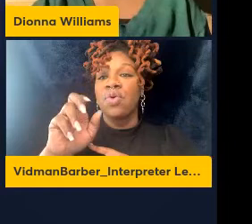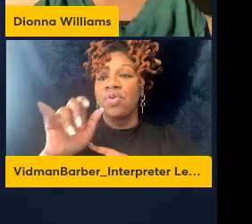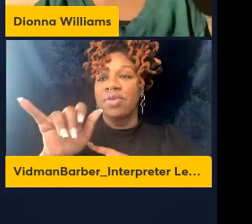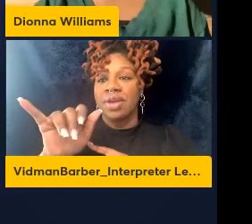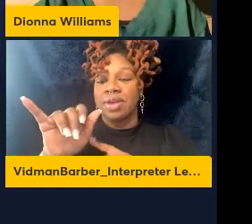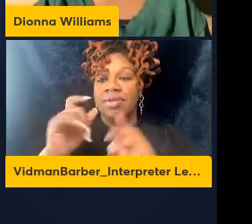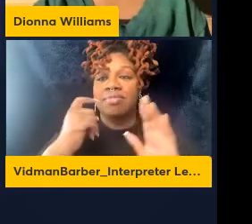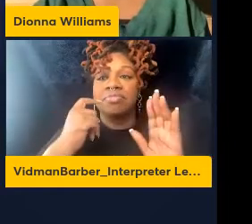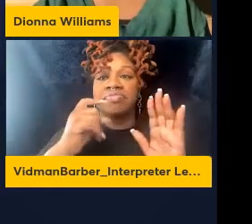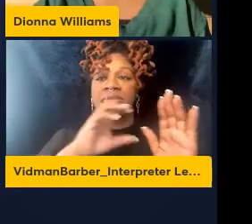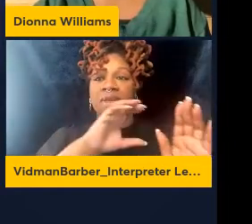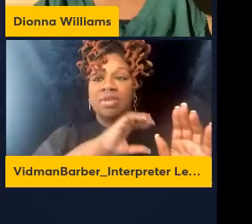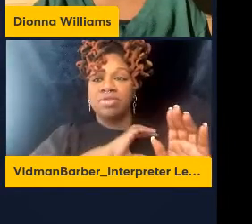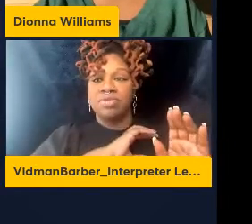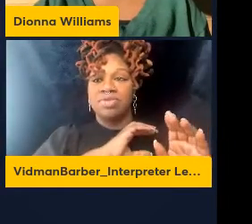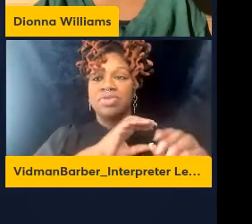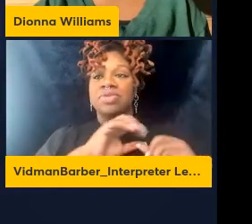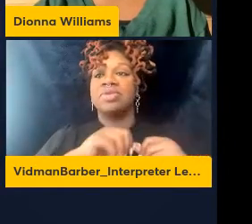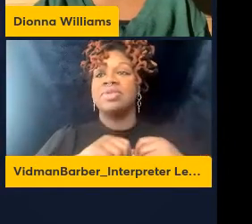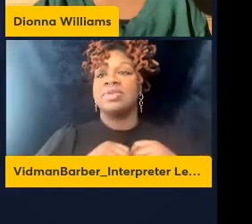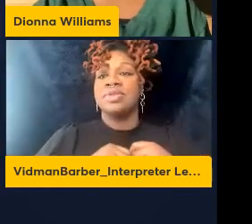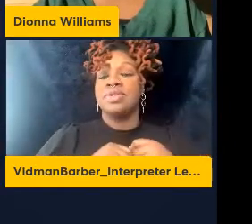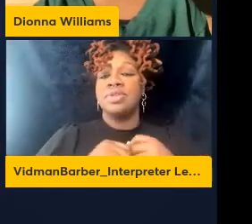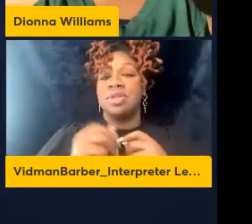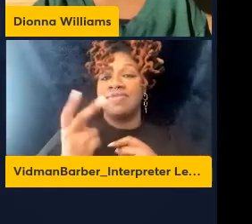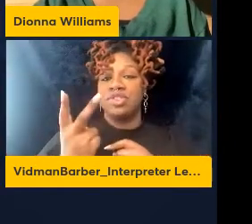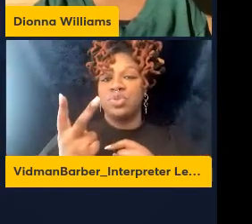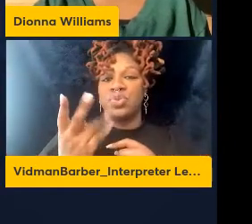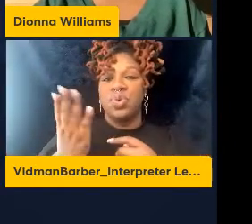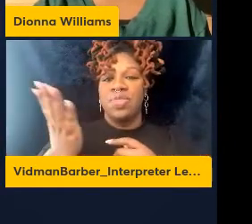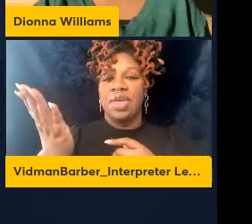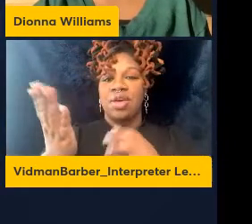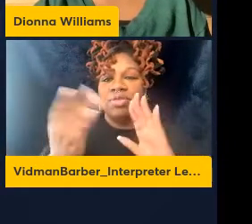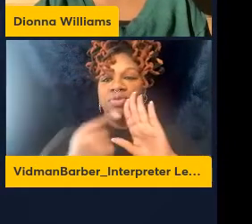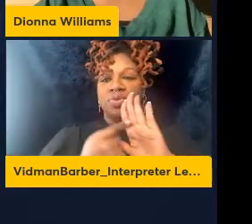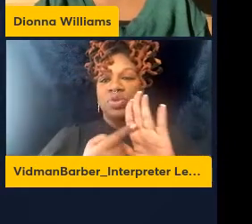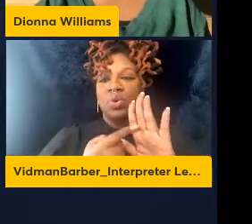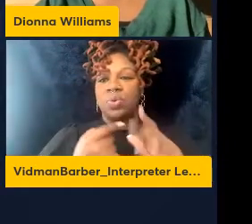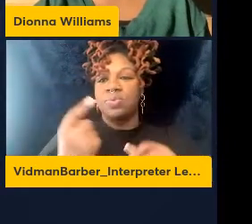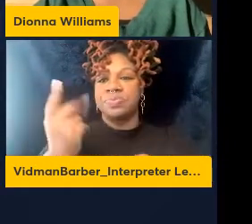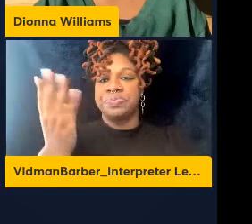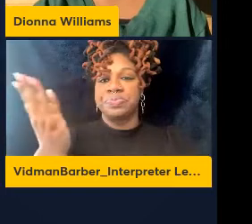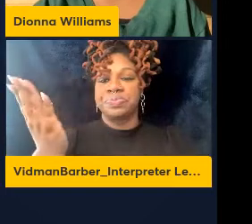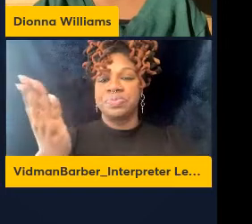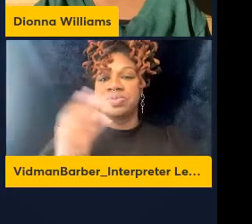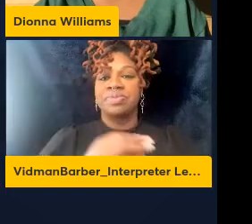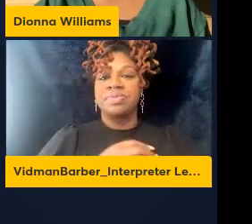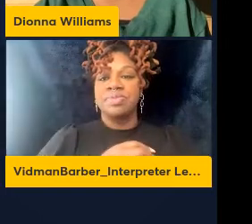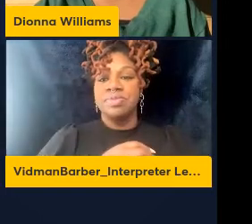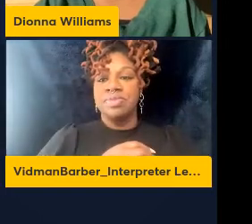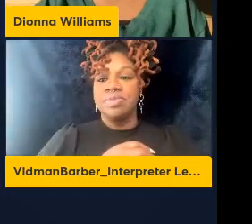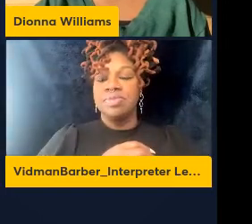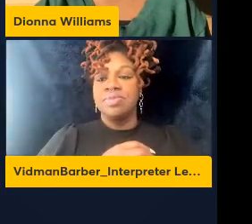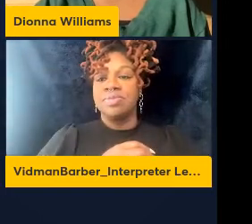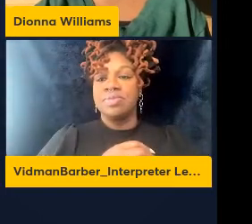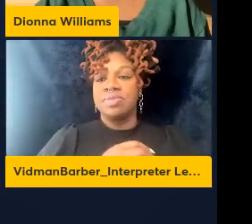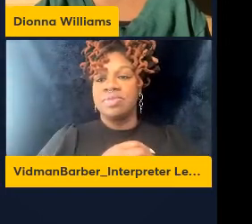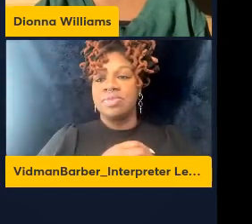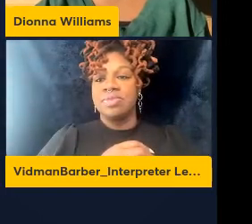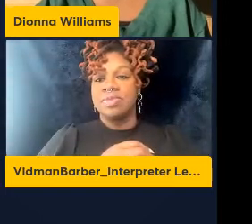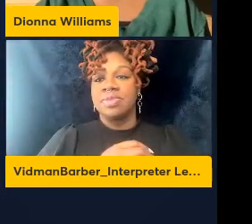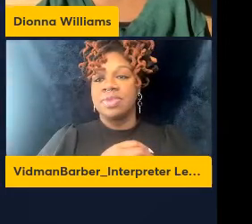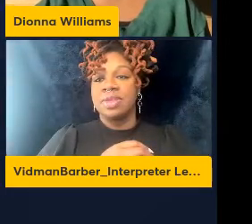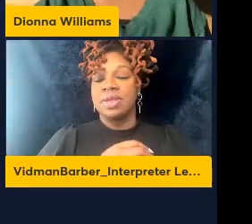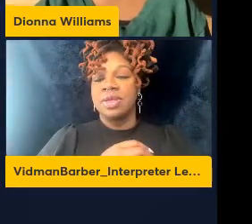neuroinflammatory signaling, myeloid and fluocommunication, and microglia-mediate immune cell recruitment to the brain. And we found that they were associated with